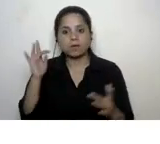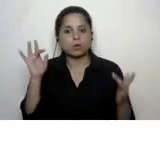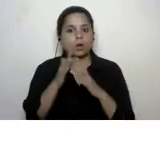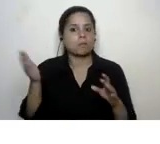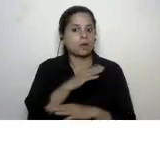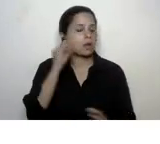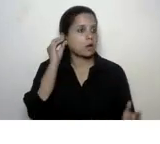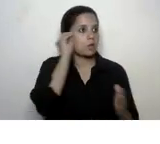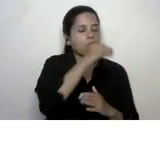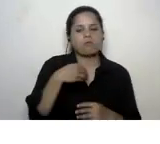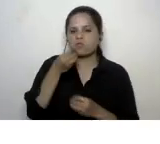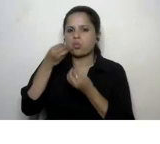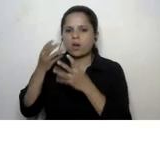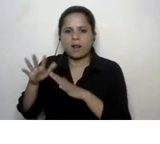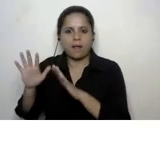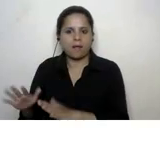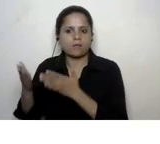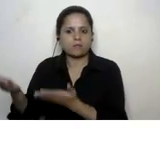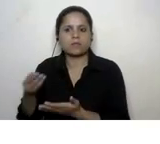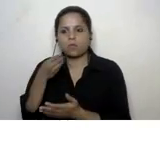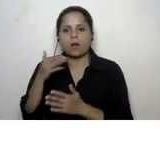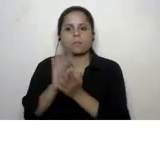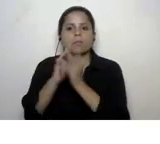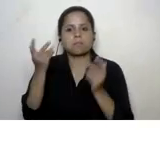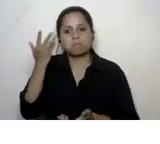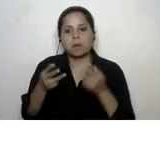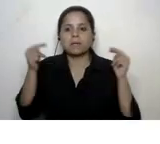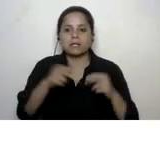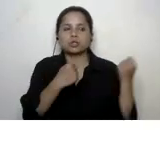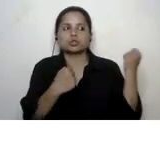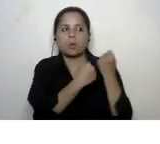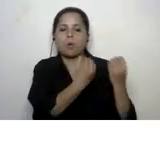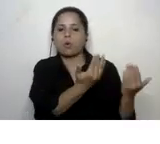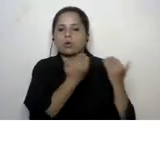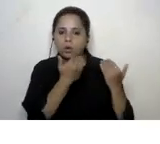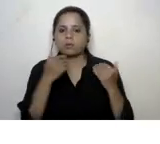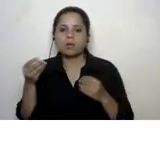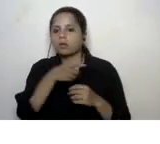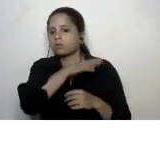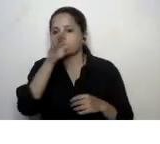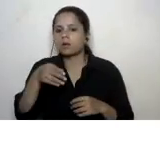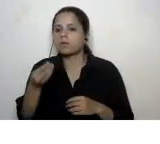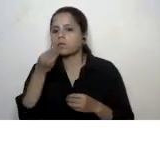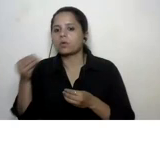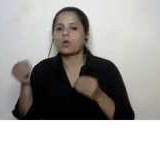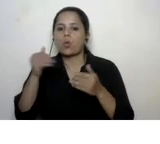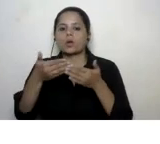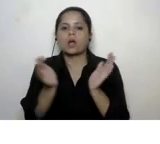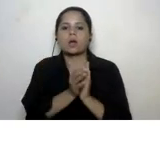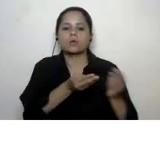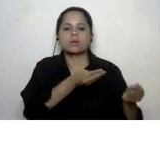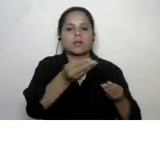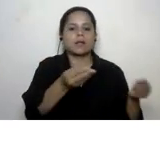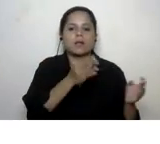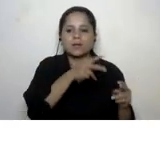advance and let them know that you have an event so you might need support from them they then go and distribute this within communities that